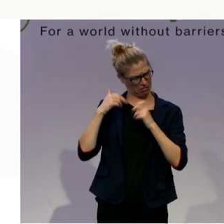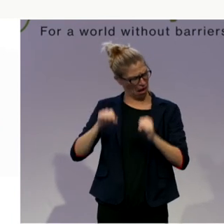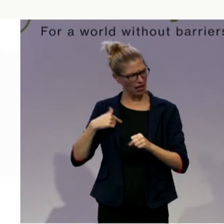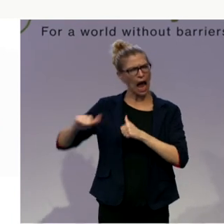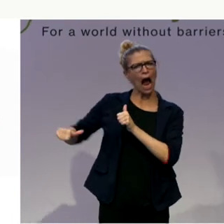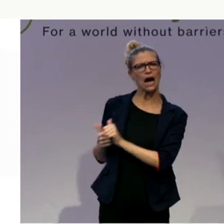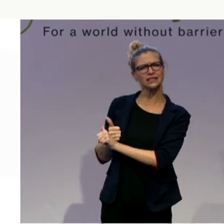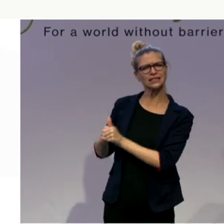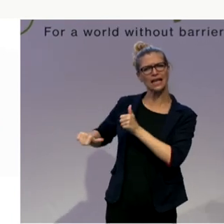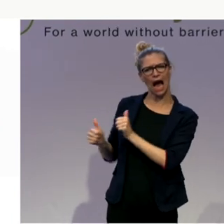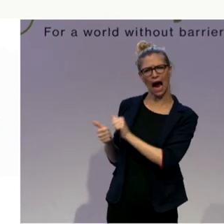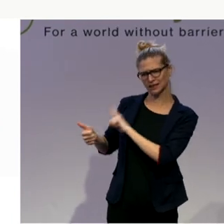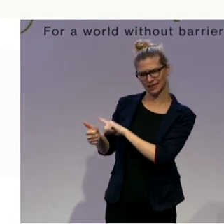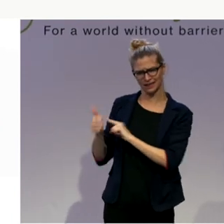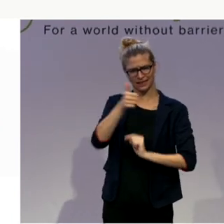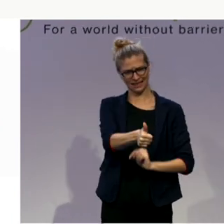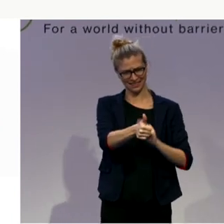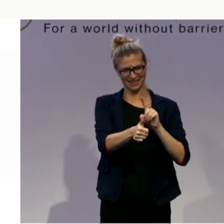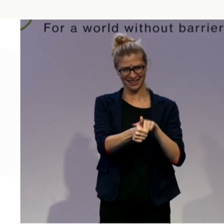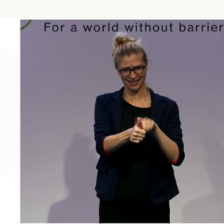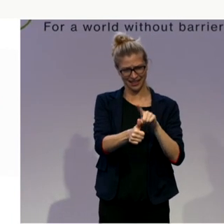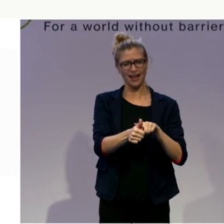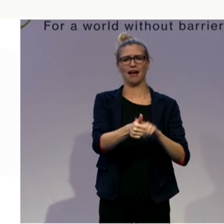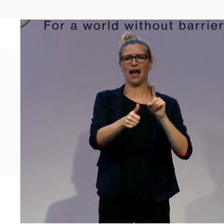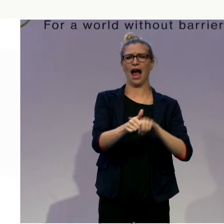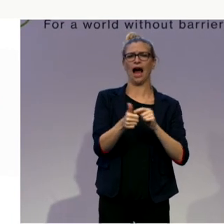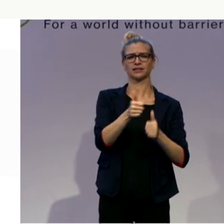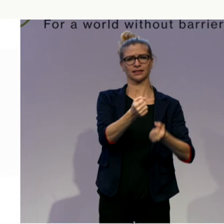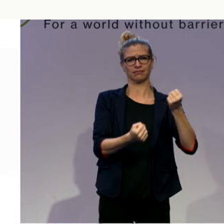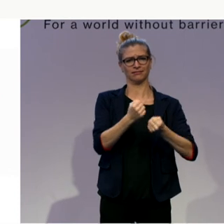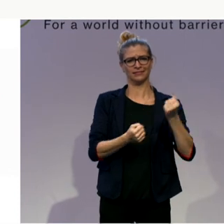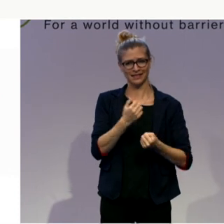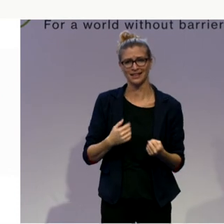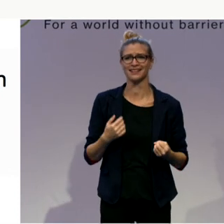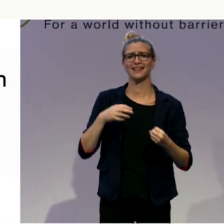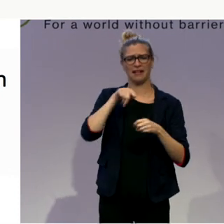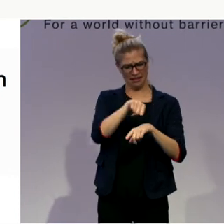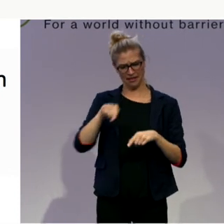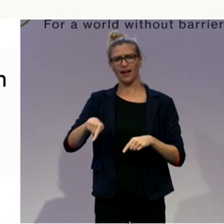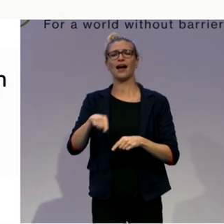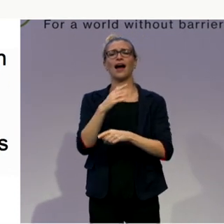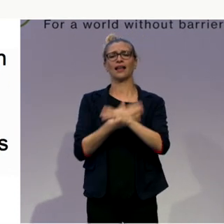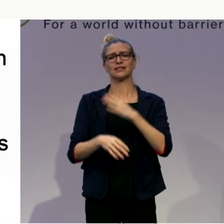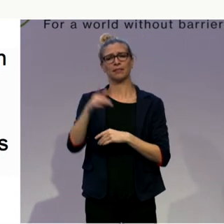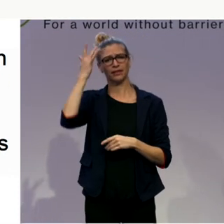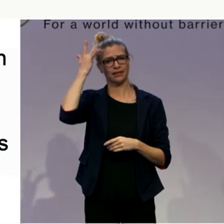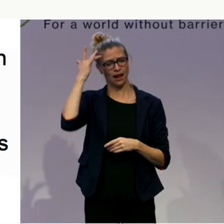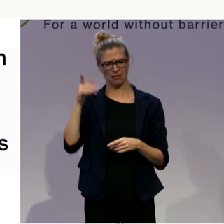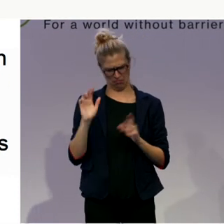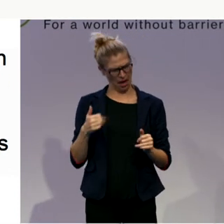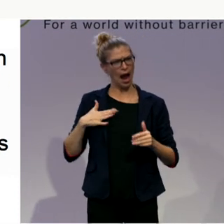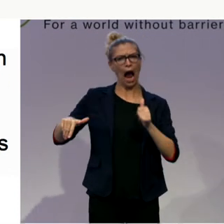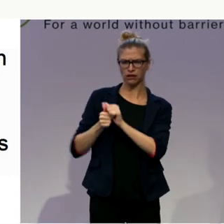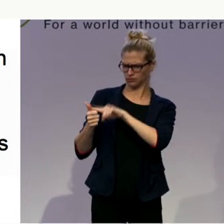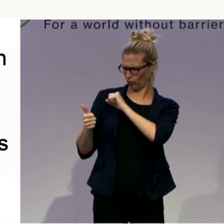experience taxi drivers are people who talk to you. That's good. That's a good point. I agree on this. But